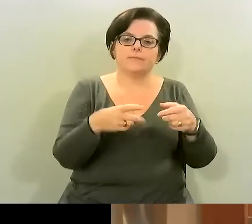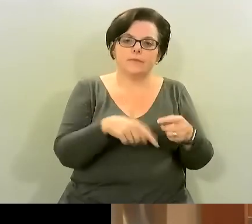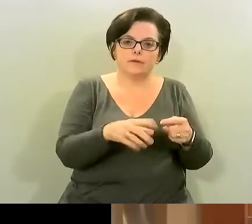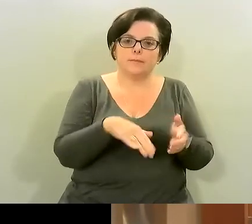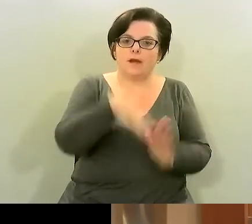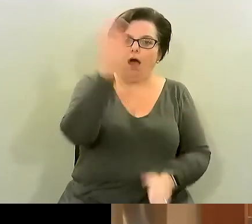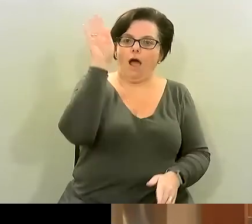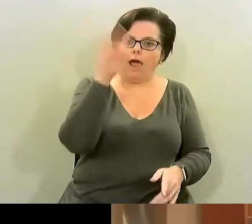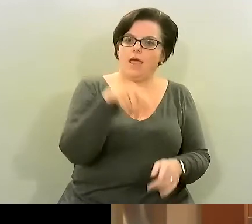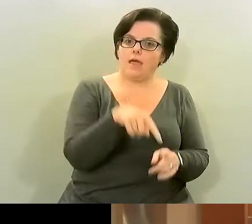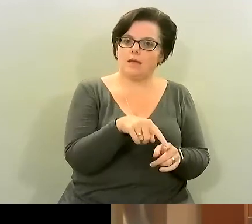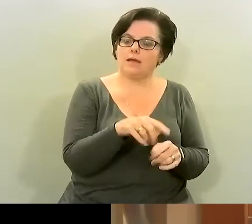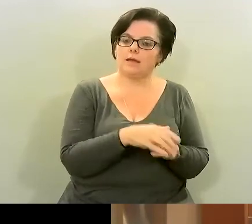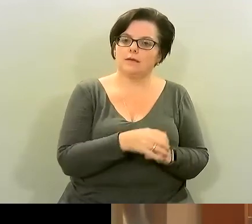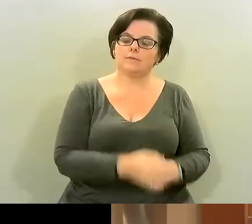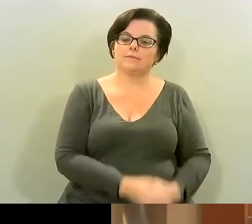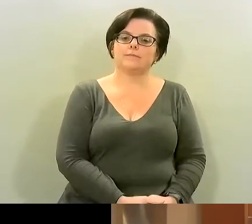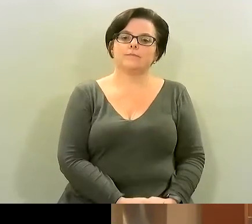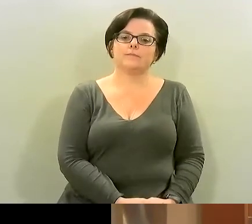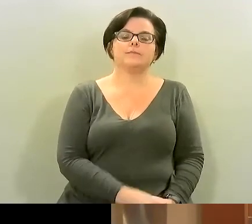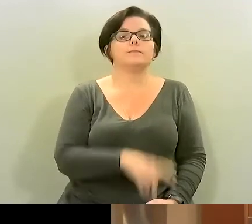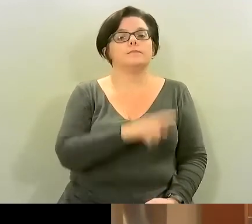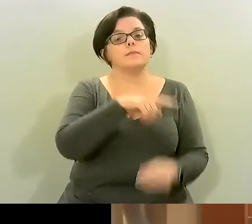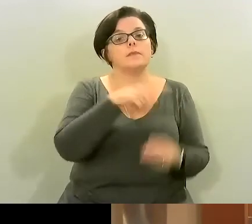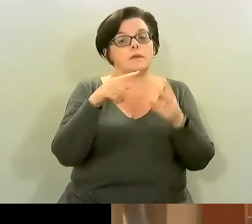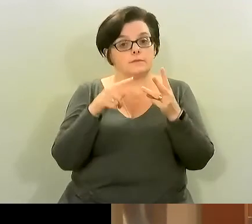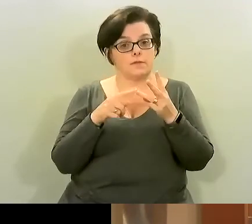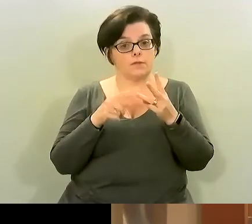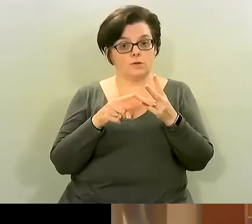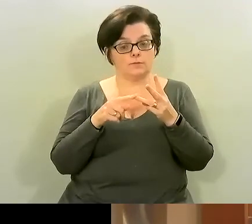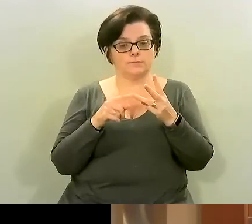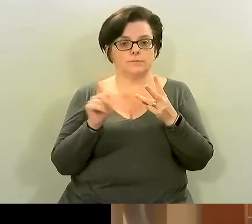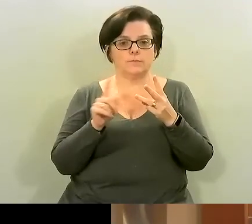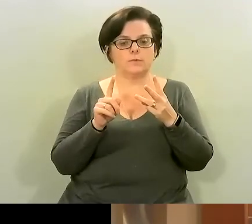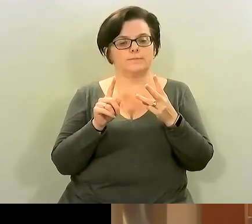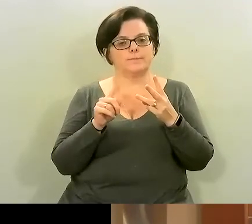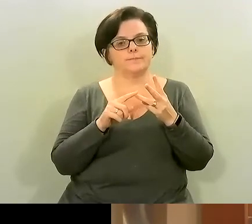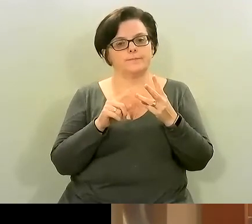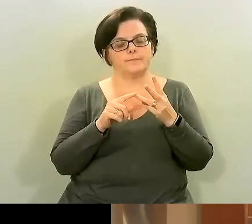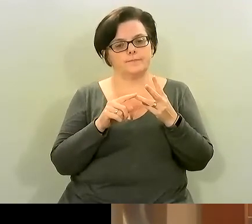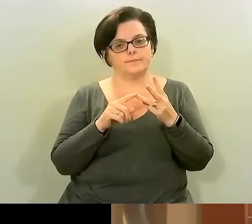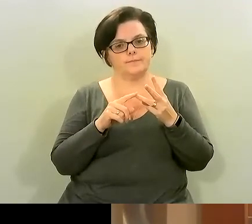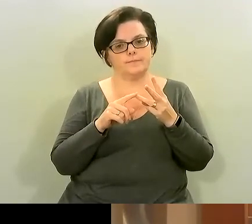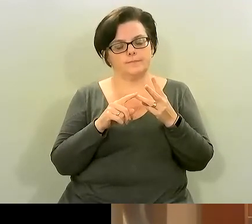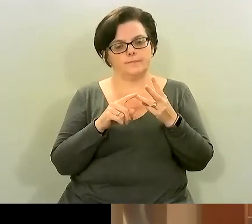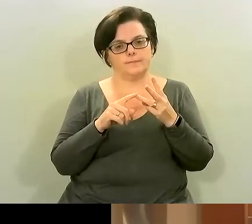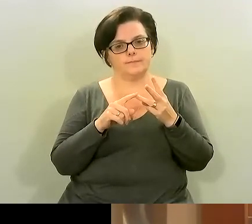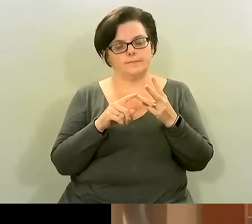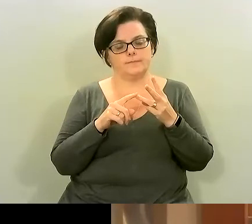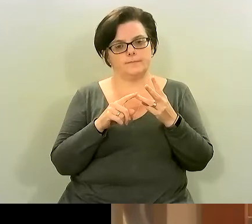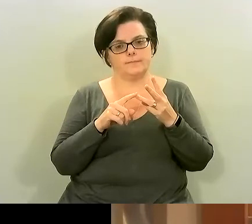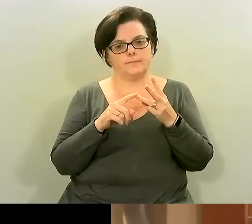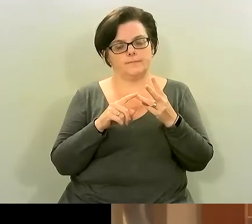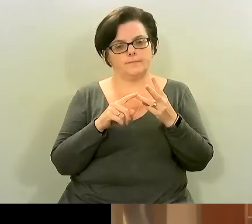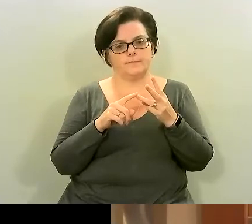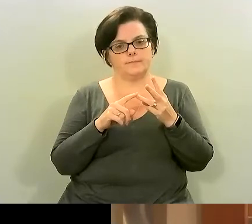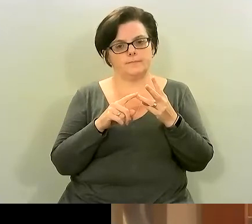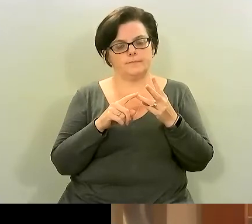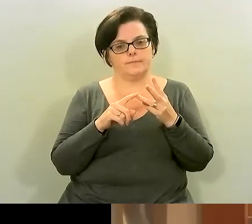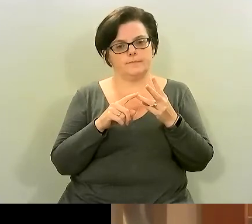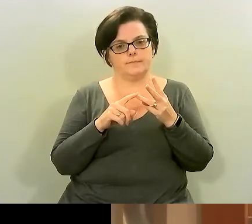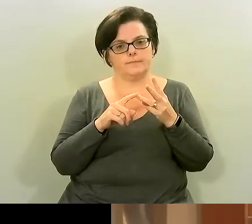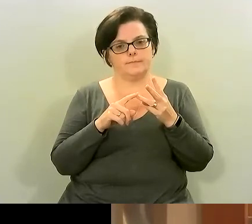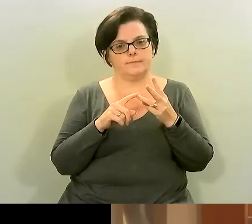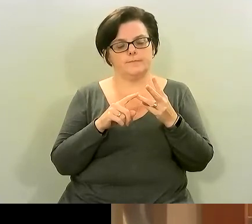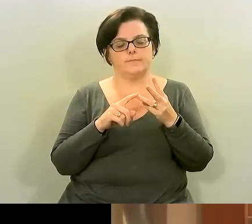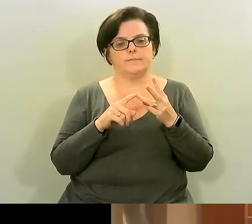the the third thing i would say is um start to um you know uh start to